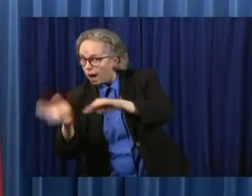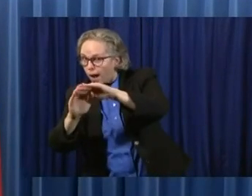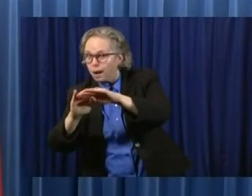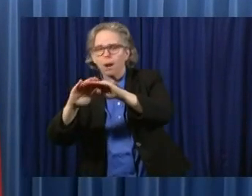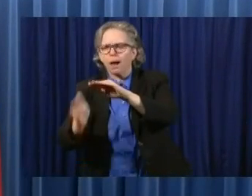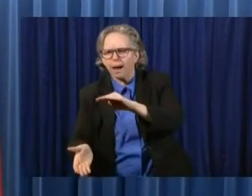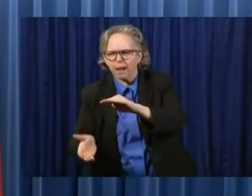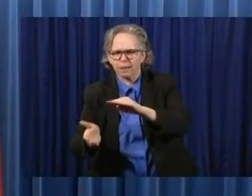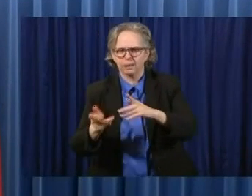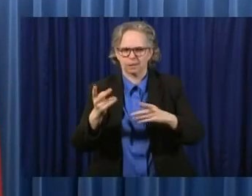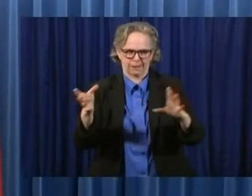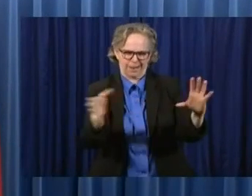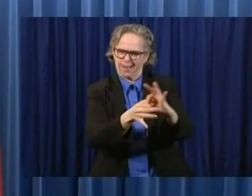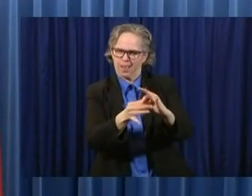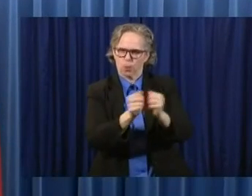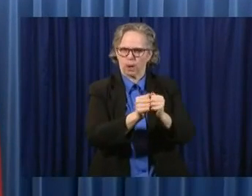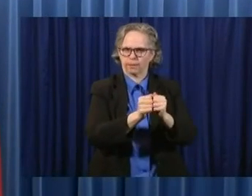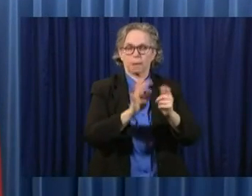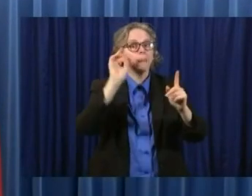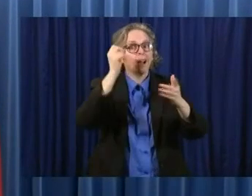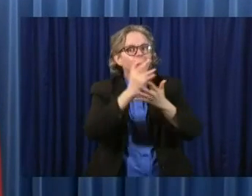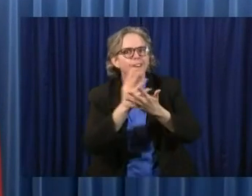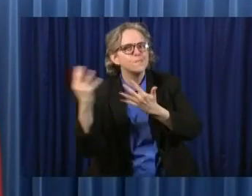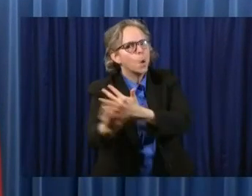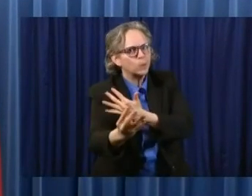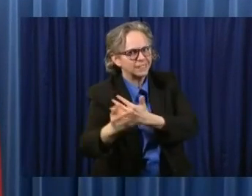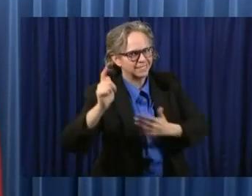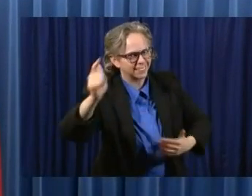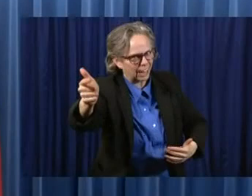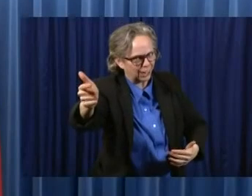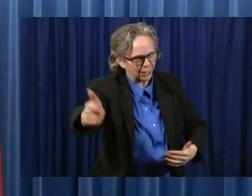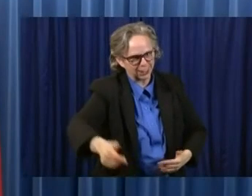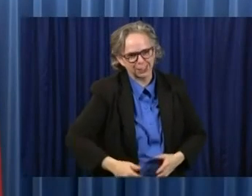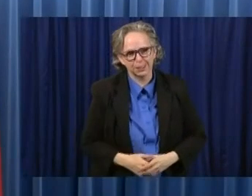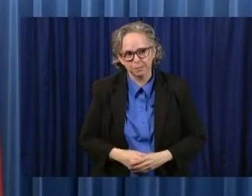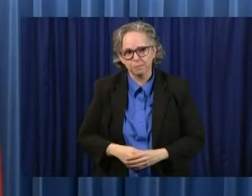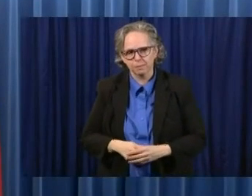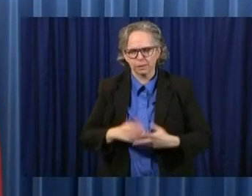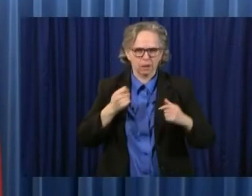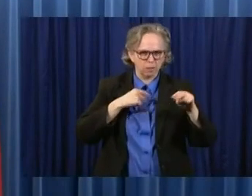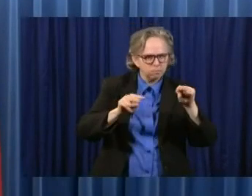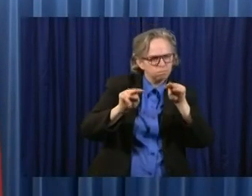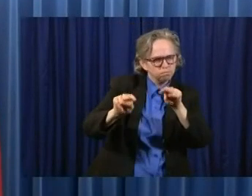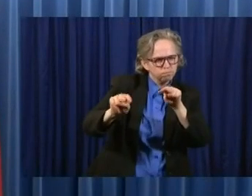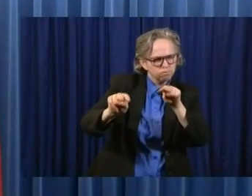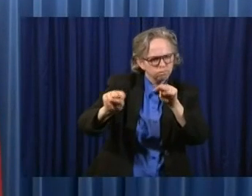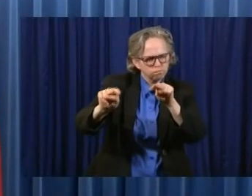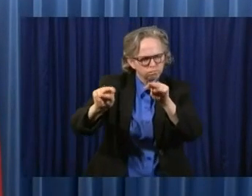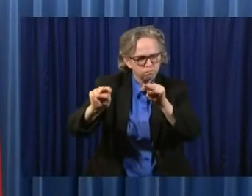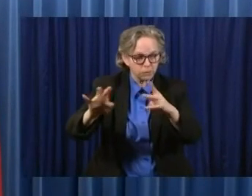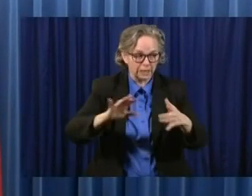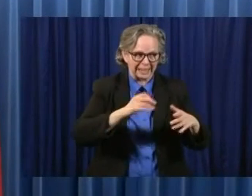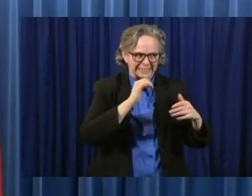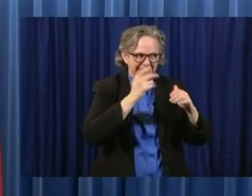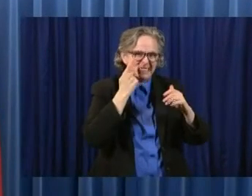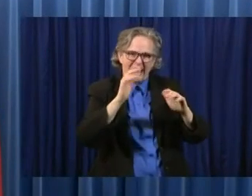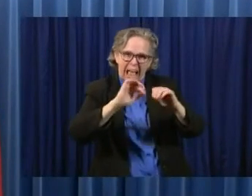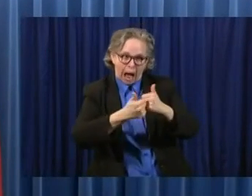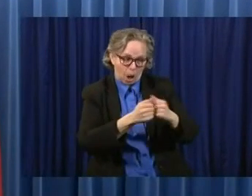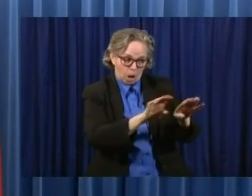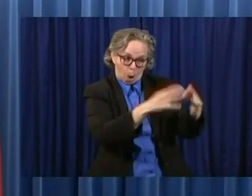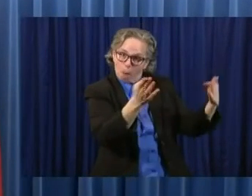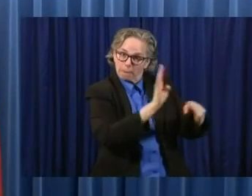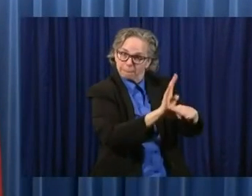is an important date as we really start to open back up. And, again, at this point,